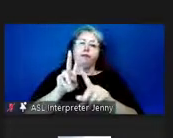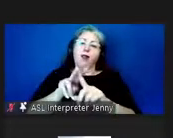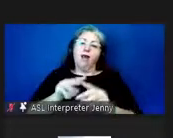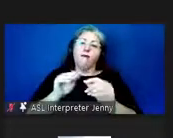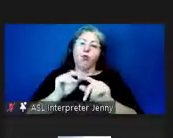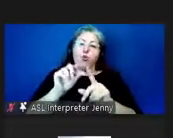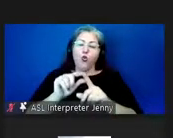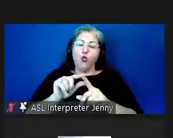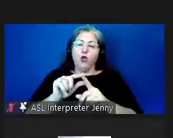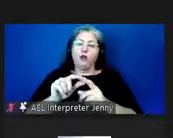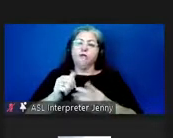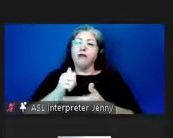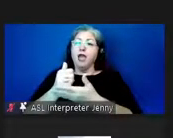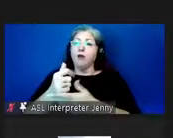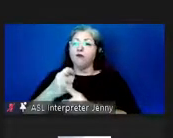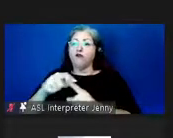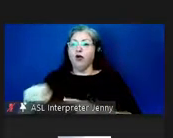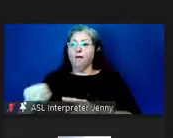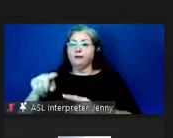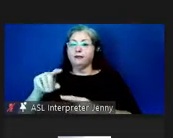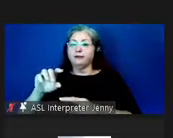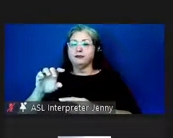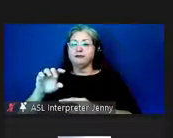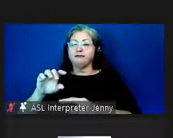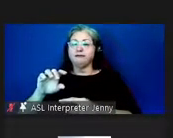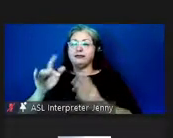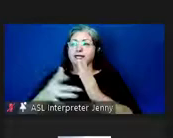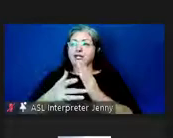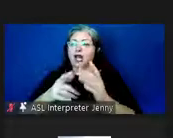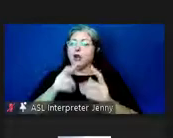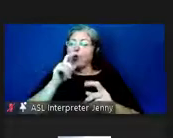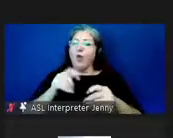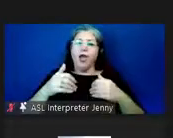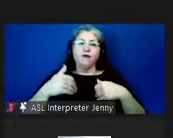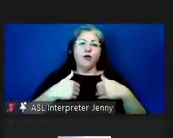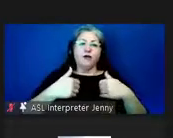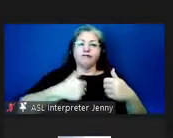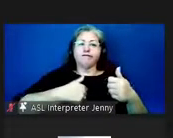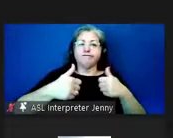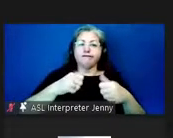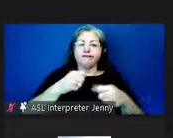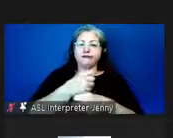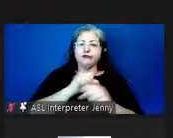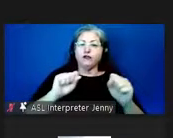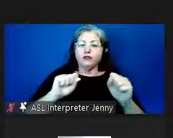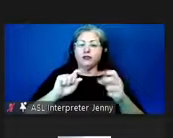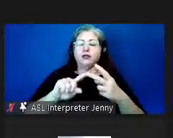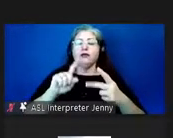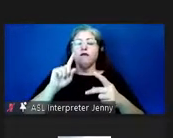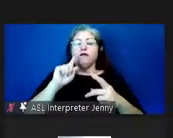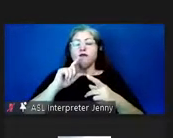the aid of technology without ceding sovereignty over our knowledges to large foreign corporations